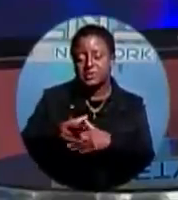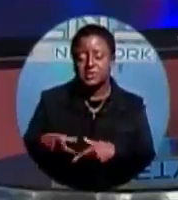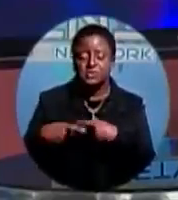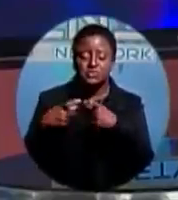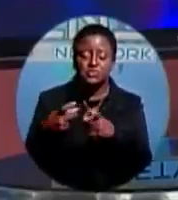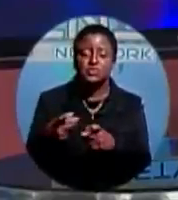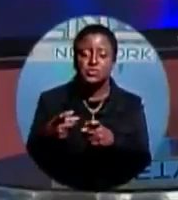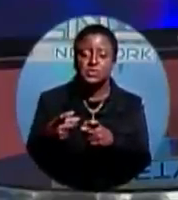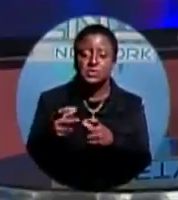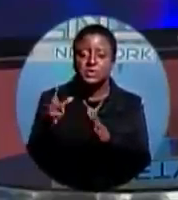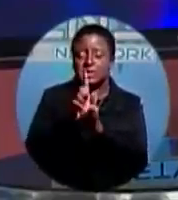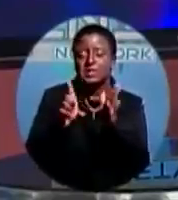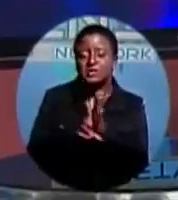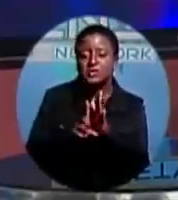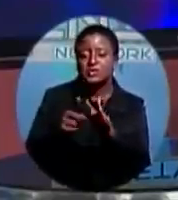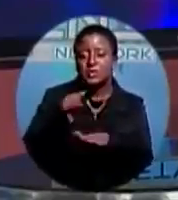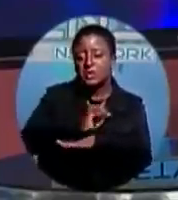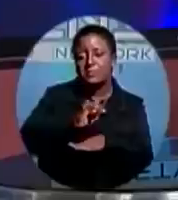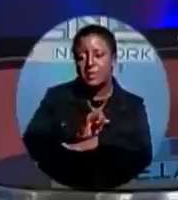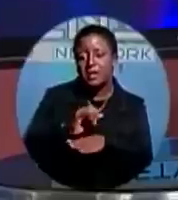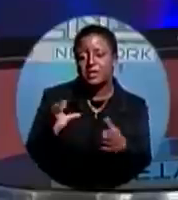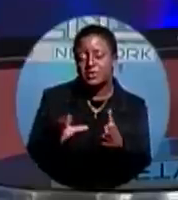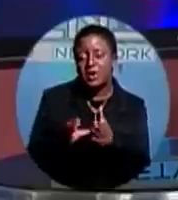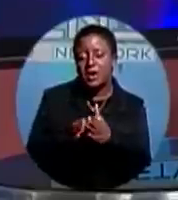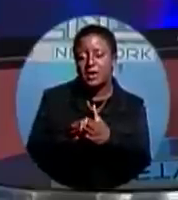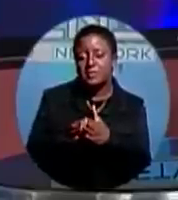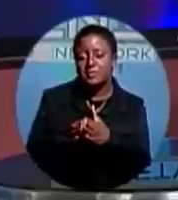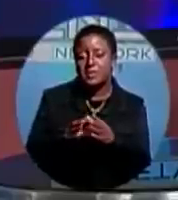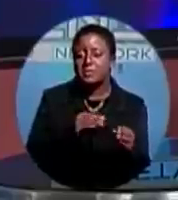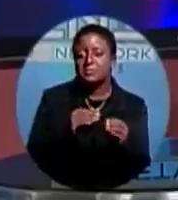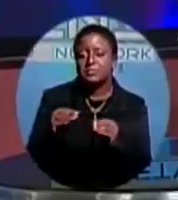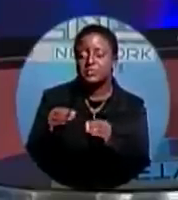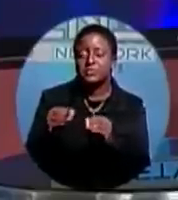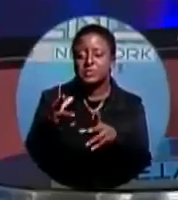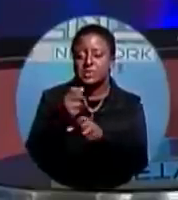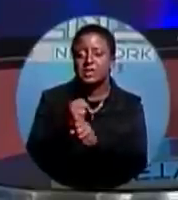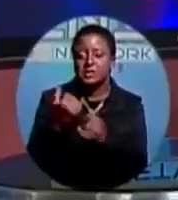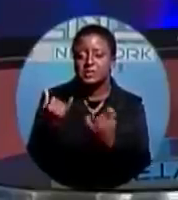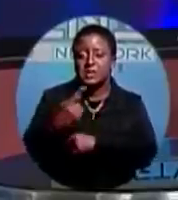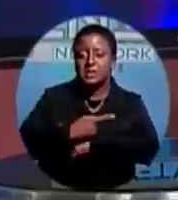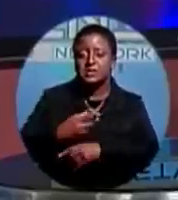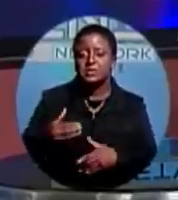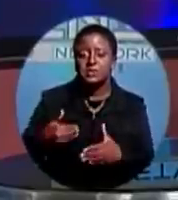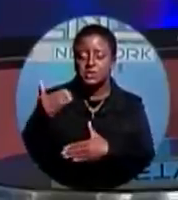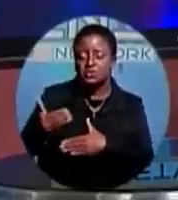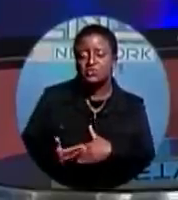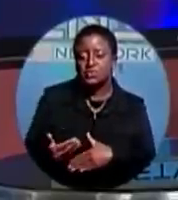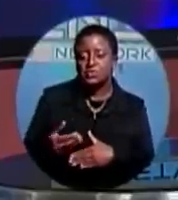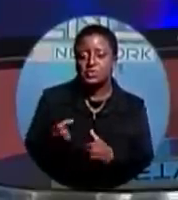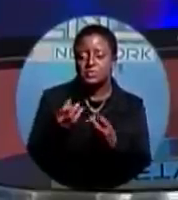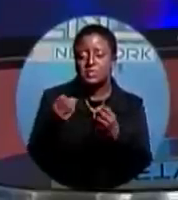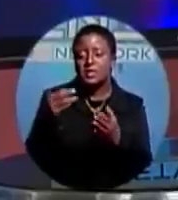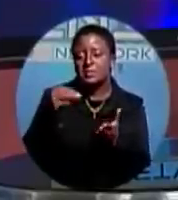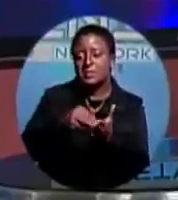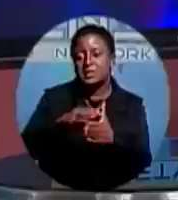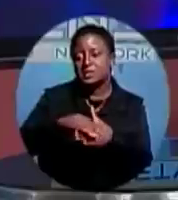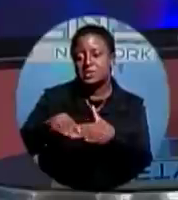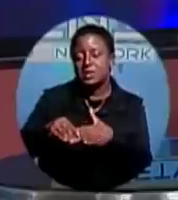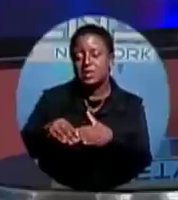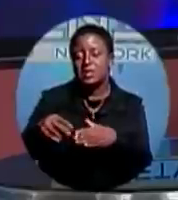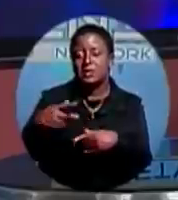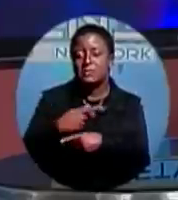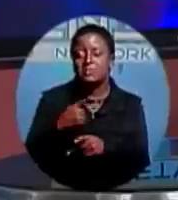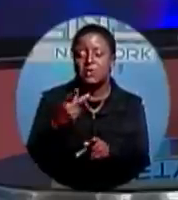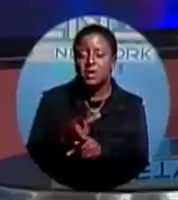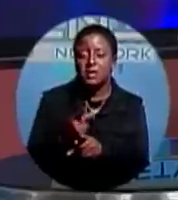legislation to impact the crime wave, a bold step was taken today to introduce a multi-million dollar project that is expected to have far-reaching benefits.